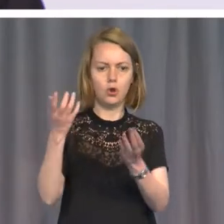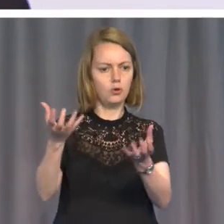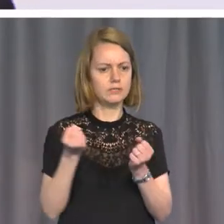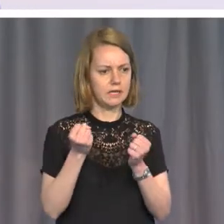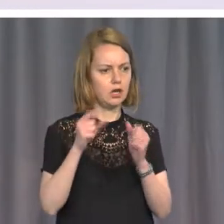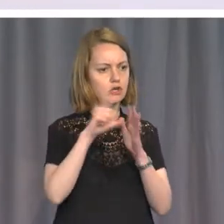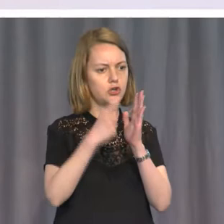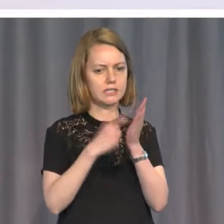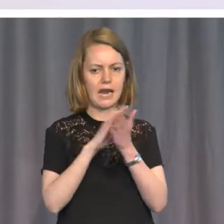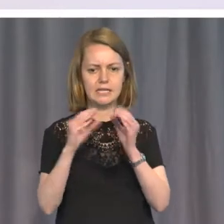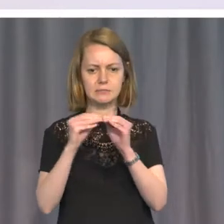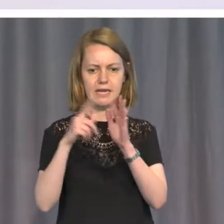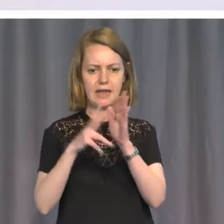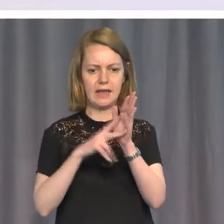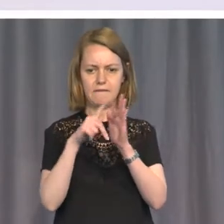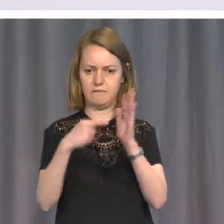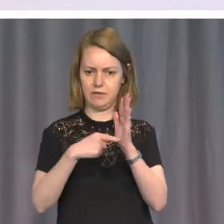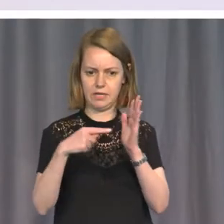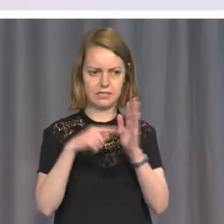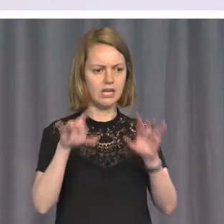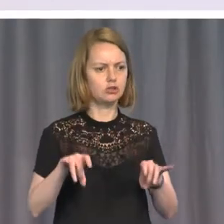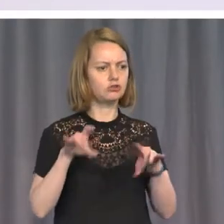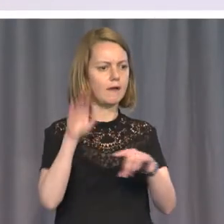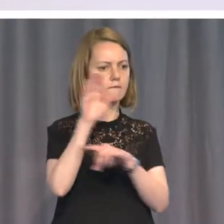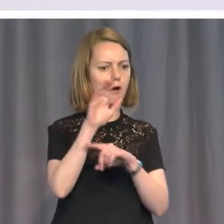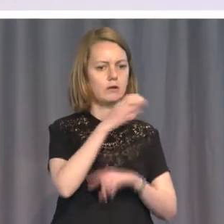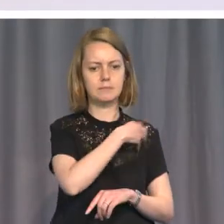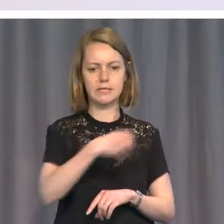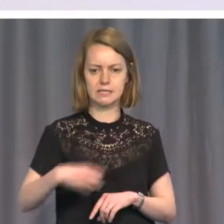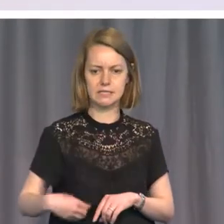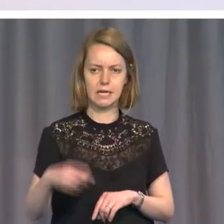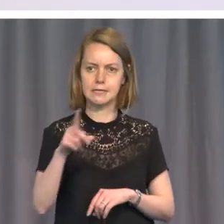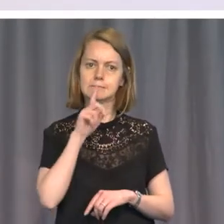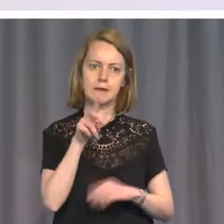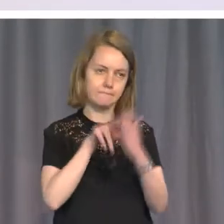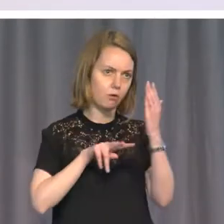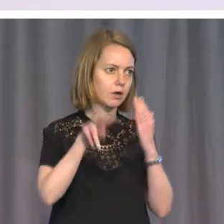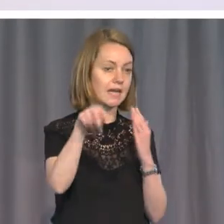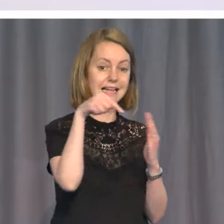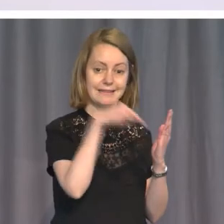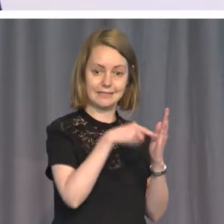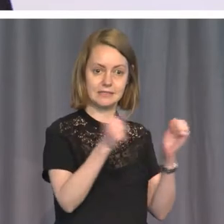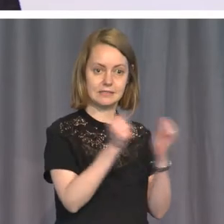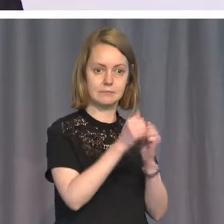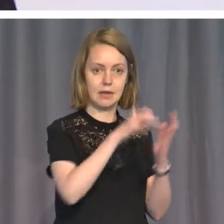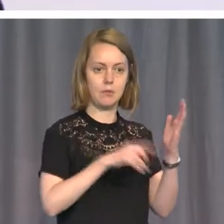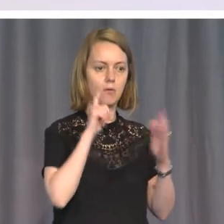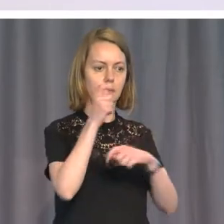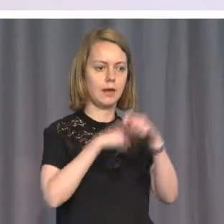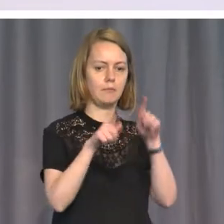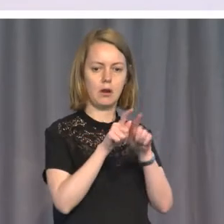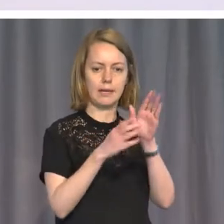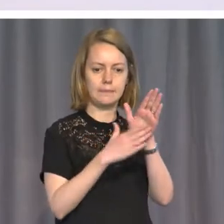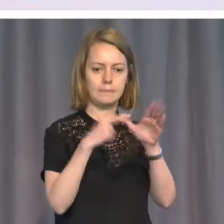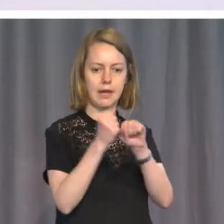the Australian foreign minister who presciently predicted that it would become the Magna Carta for mankind.